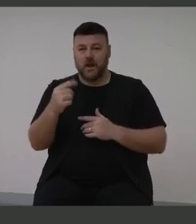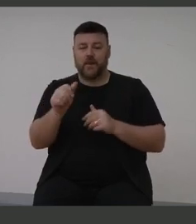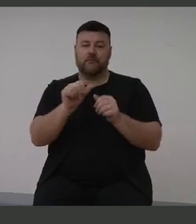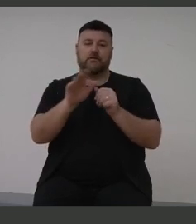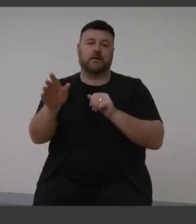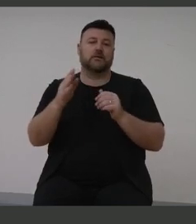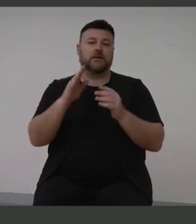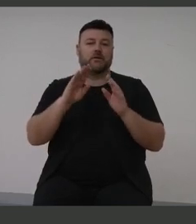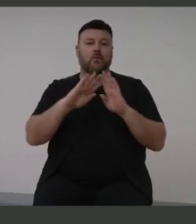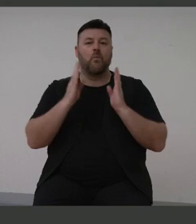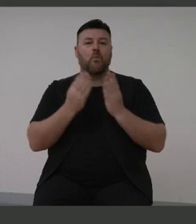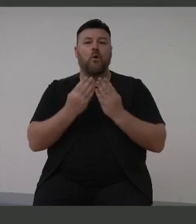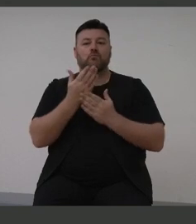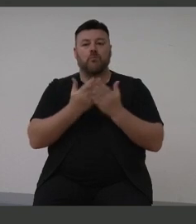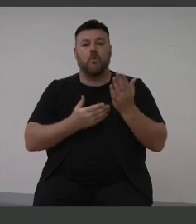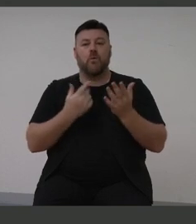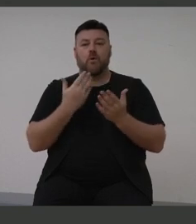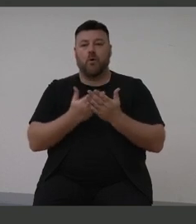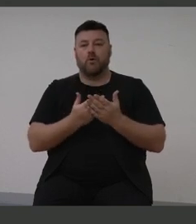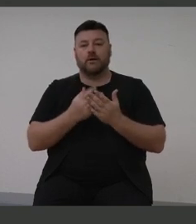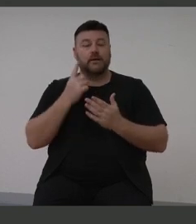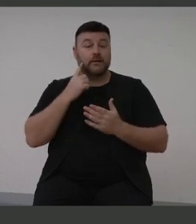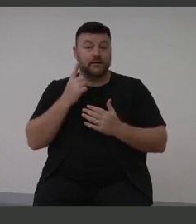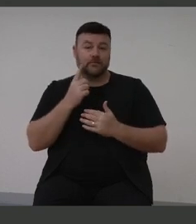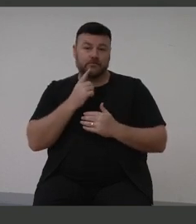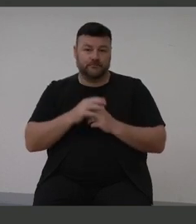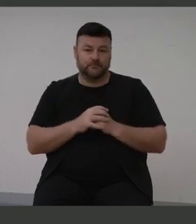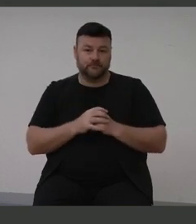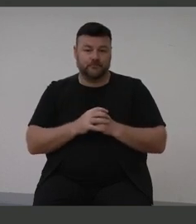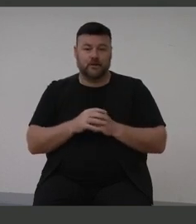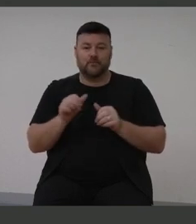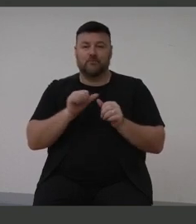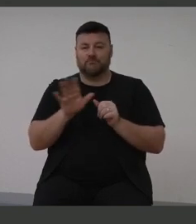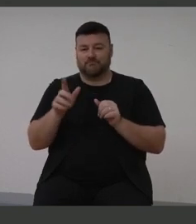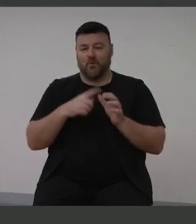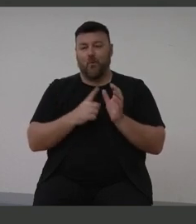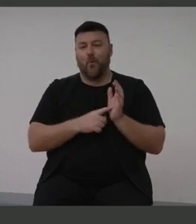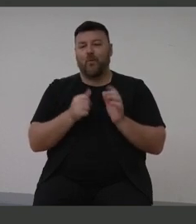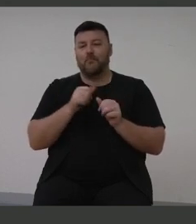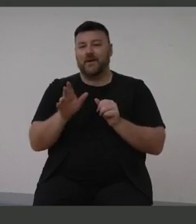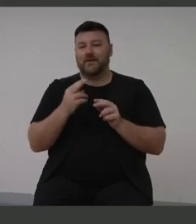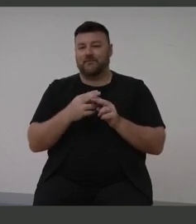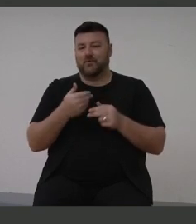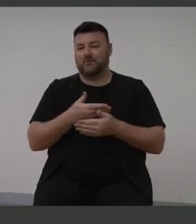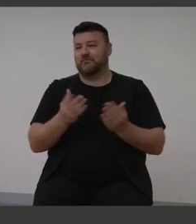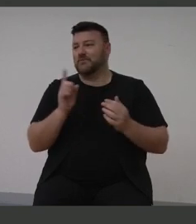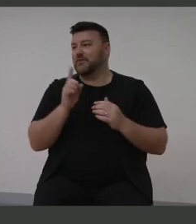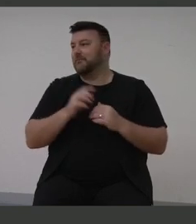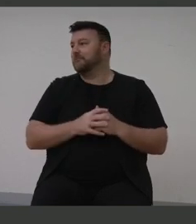on Hearing that's just been released, and all the best for the day. Thank you.